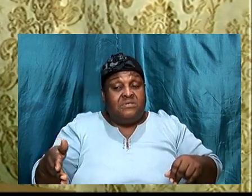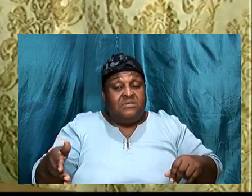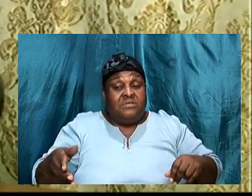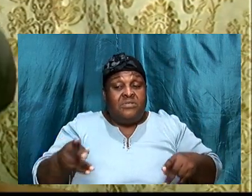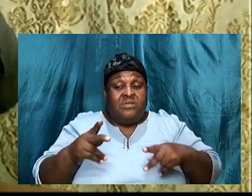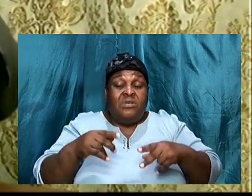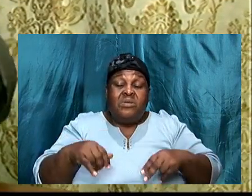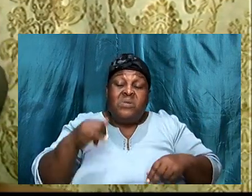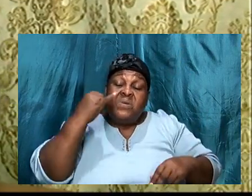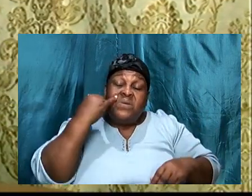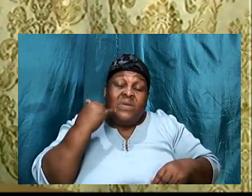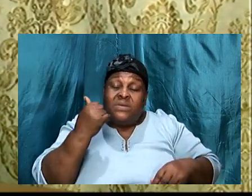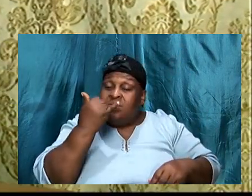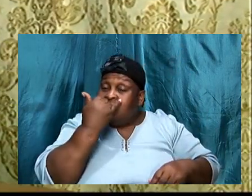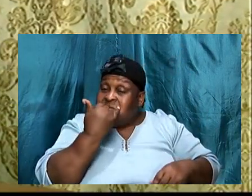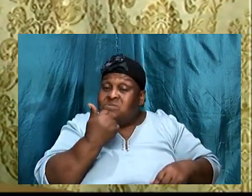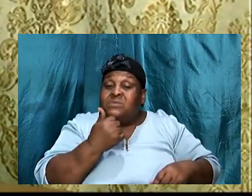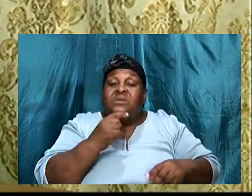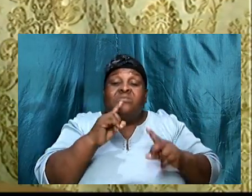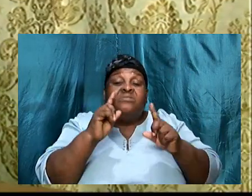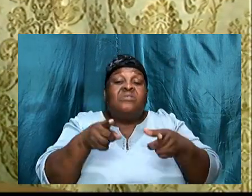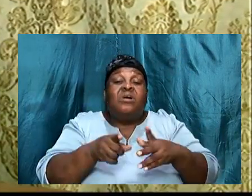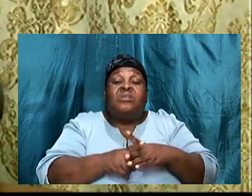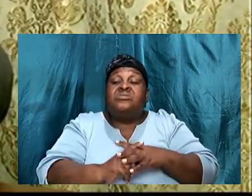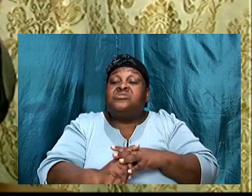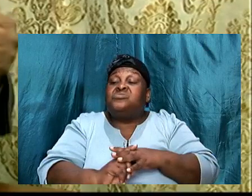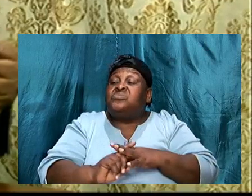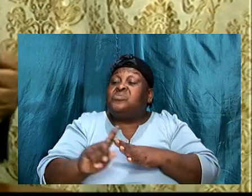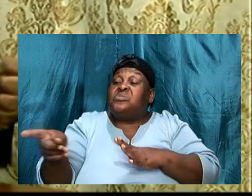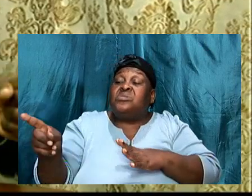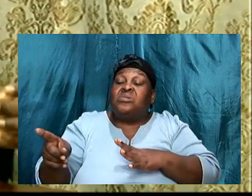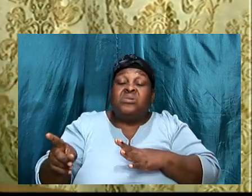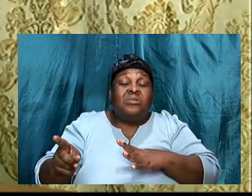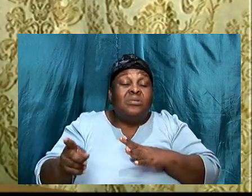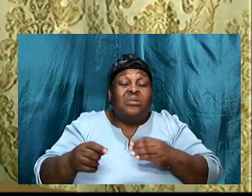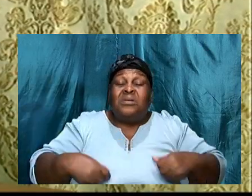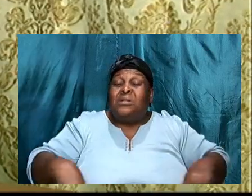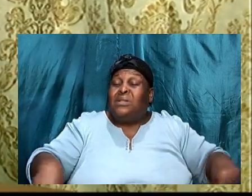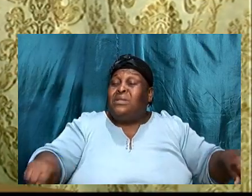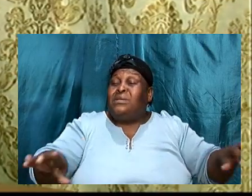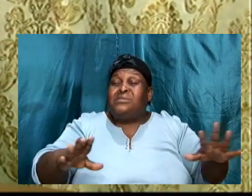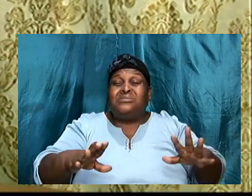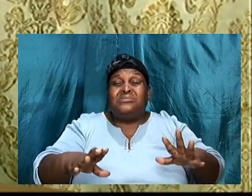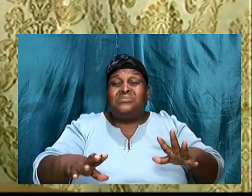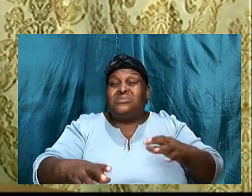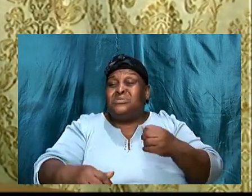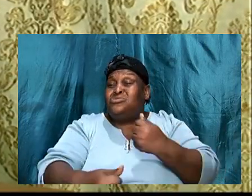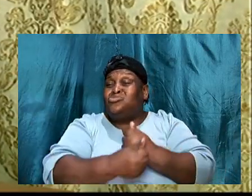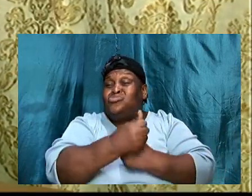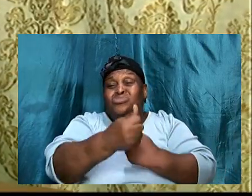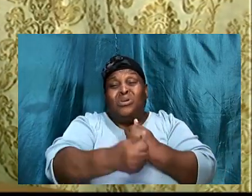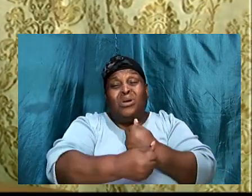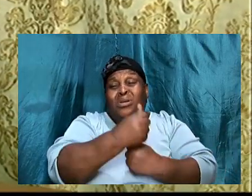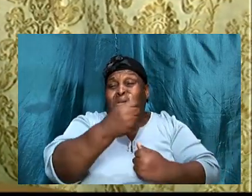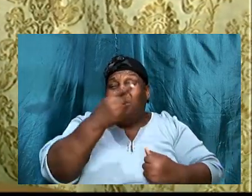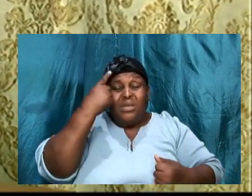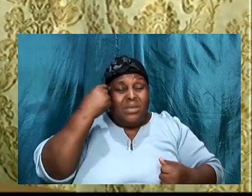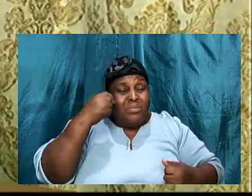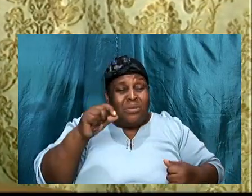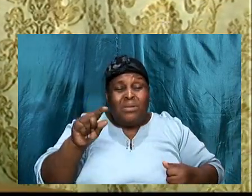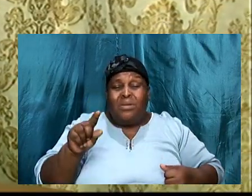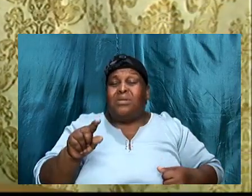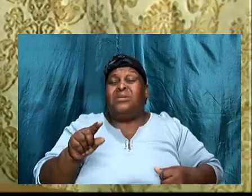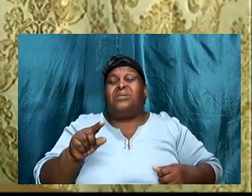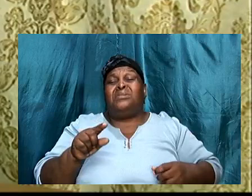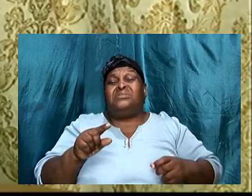they were rooted, out of their lands, their lands, were left in ruins, because, look